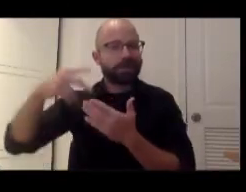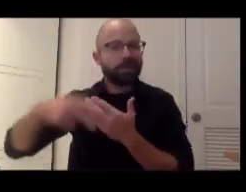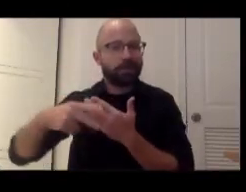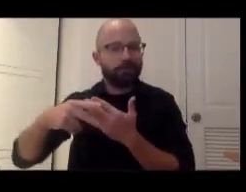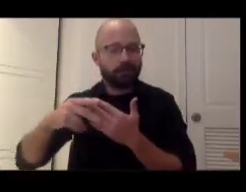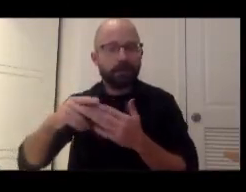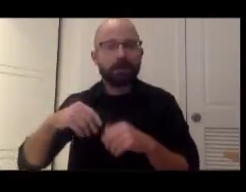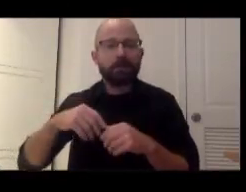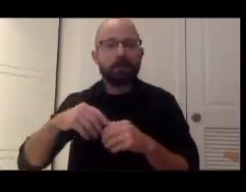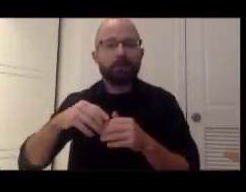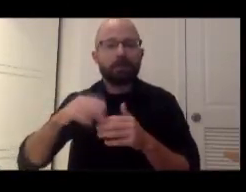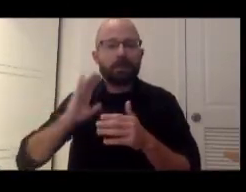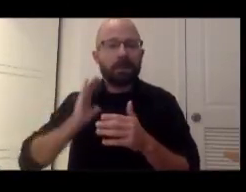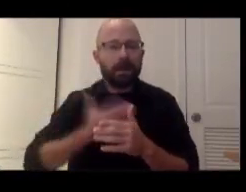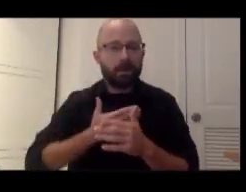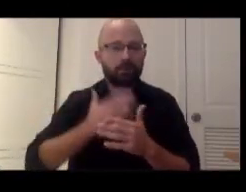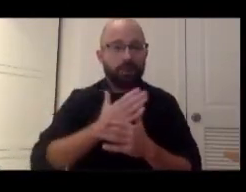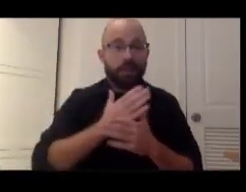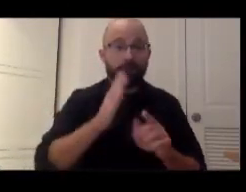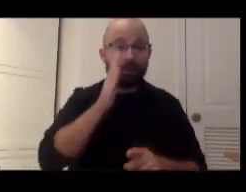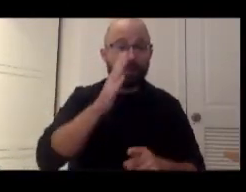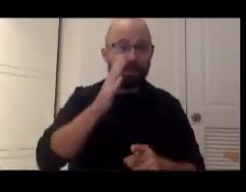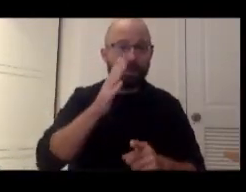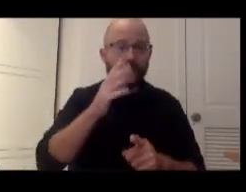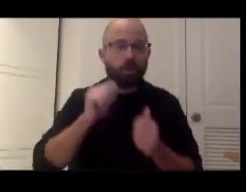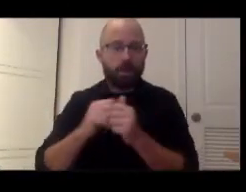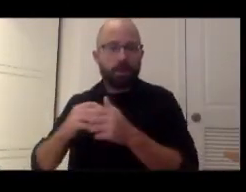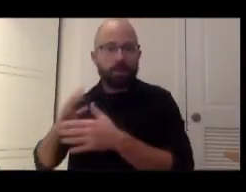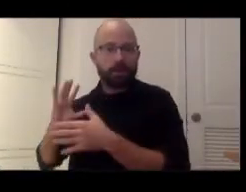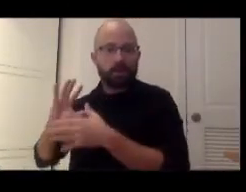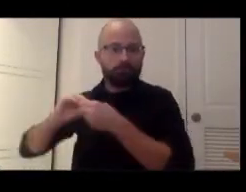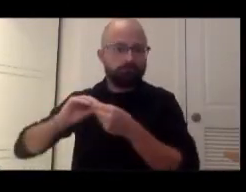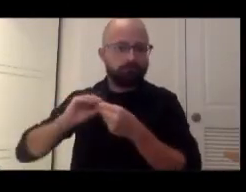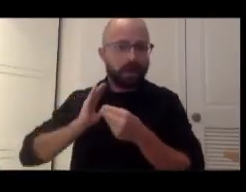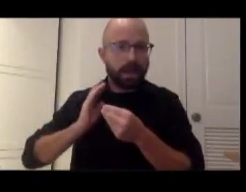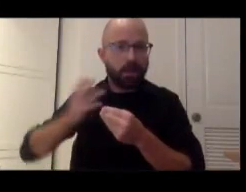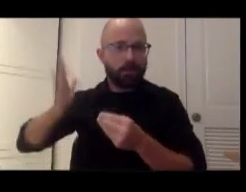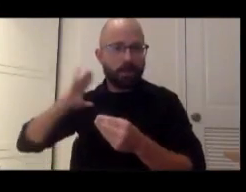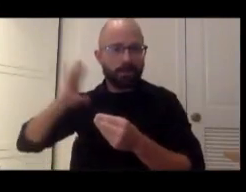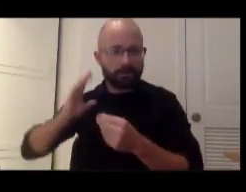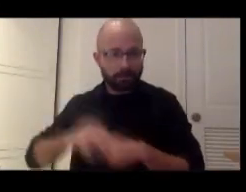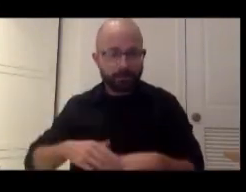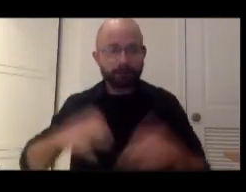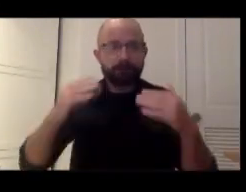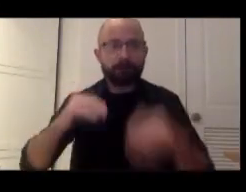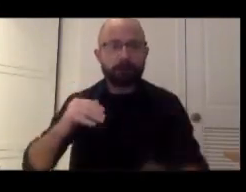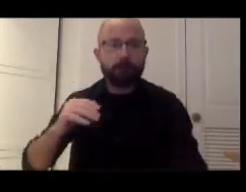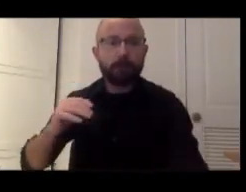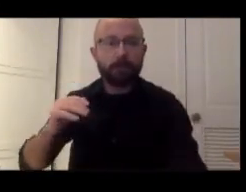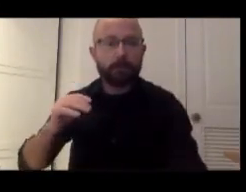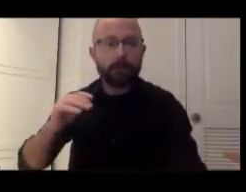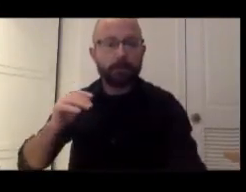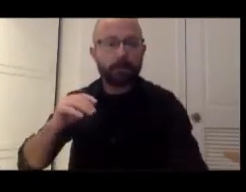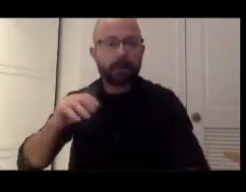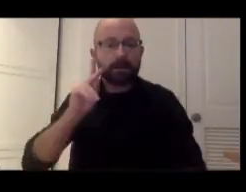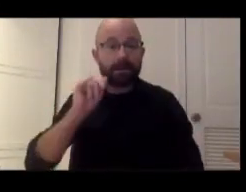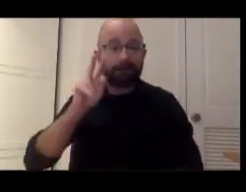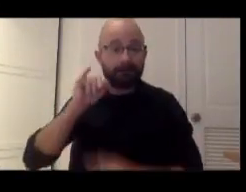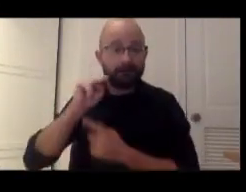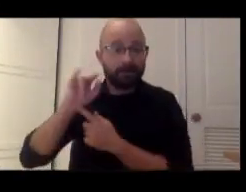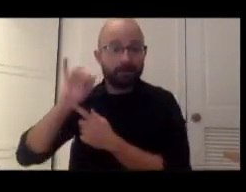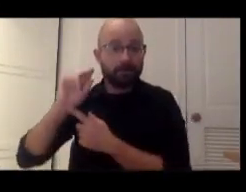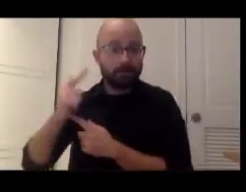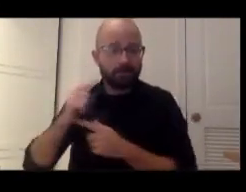Racial Past. Kevin Young is the director of the National Museum of African American History and Culture.